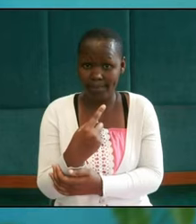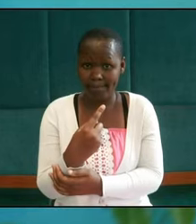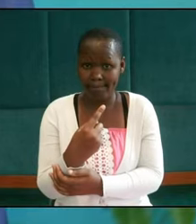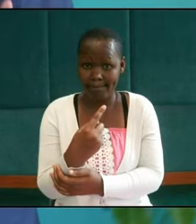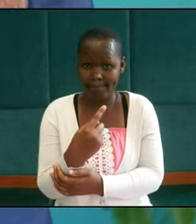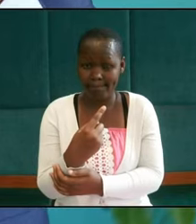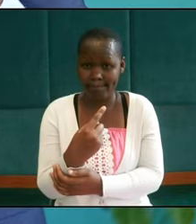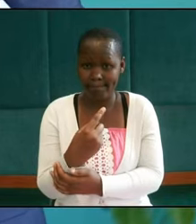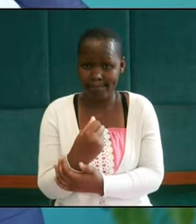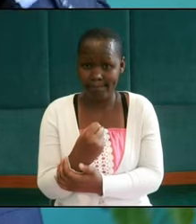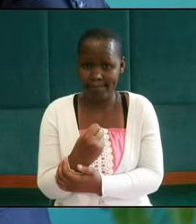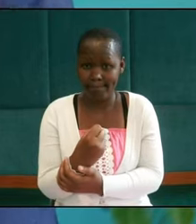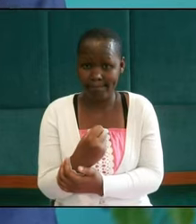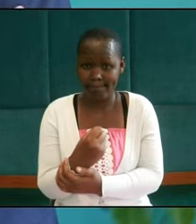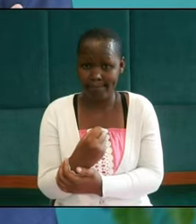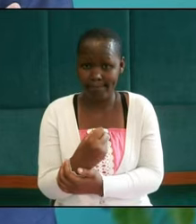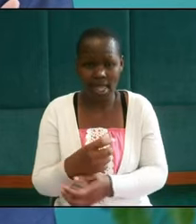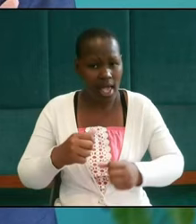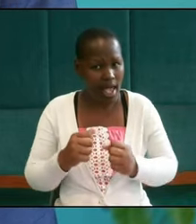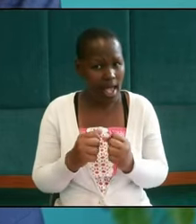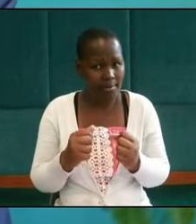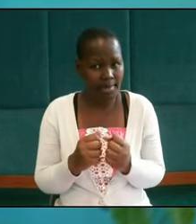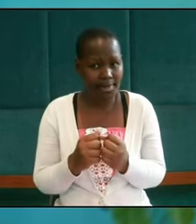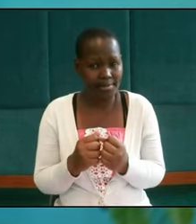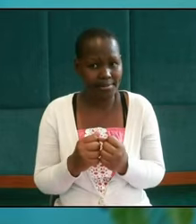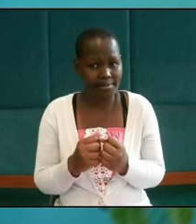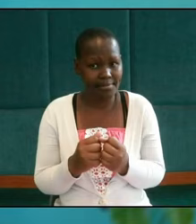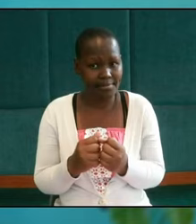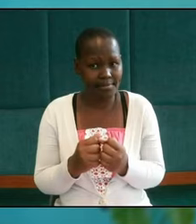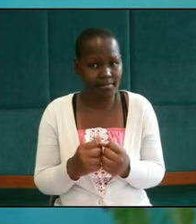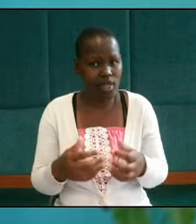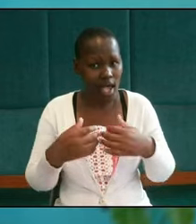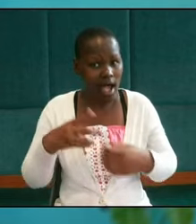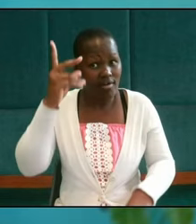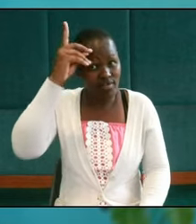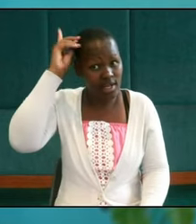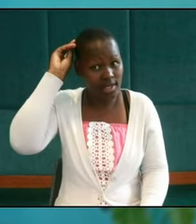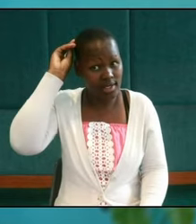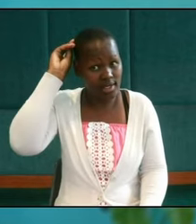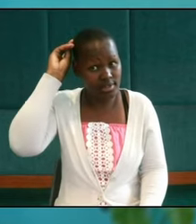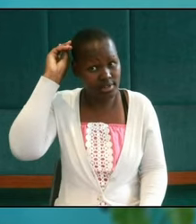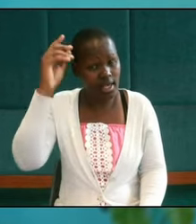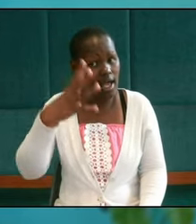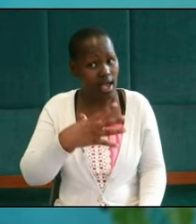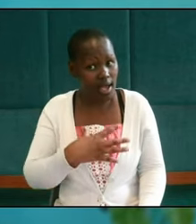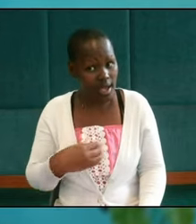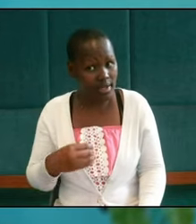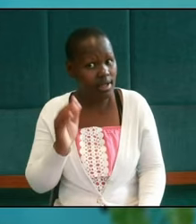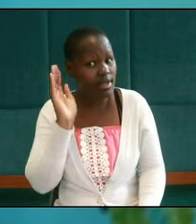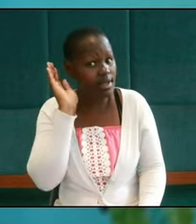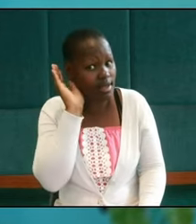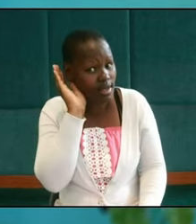was happy to have Daniel and therefore here